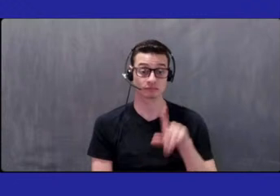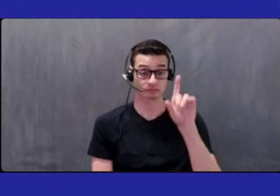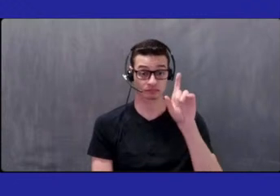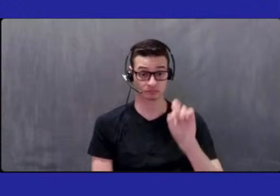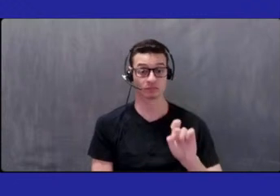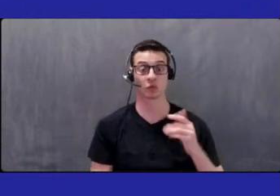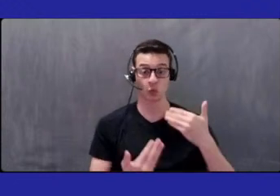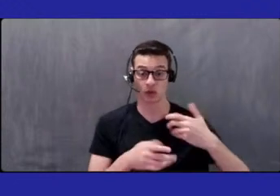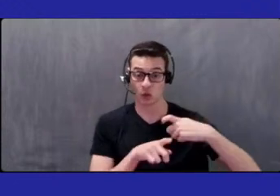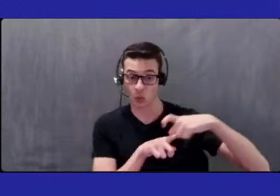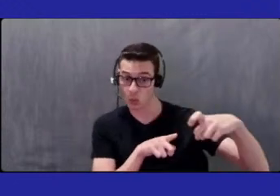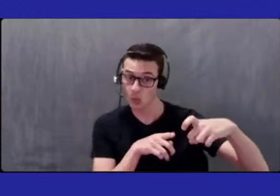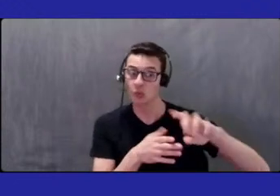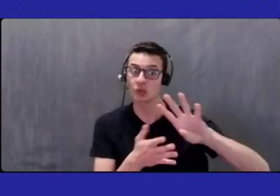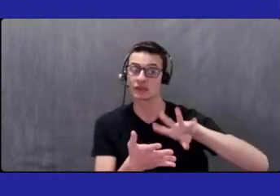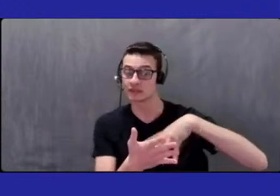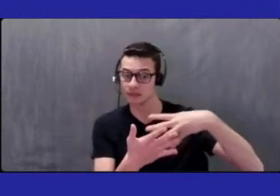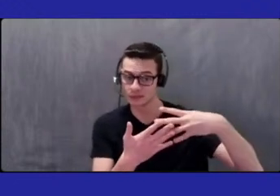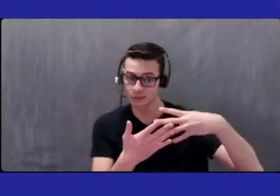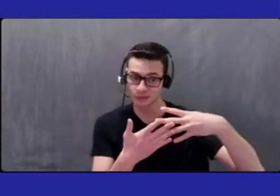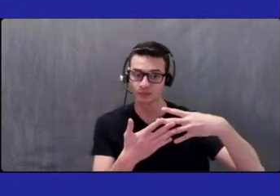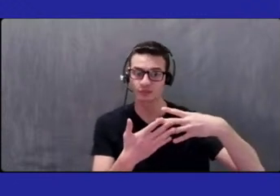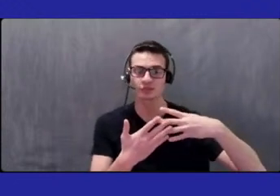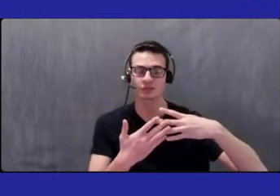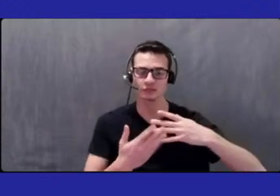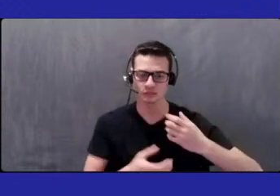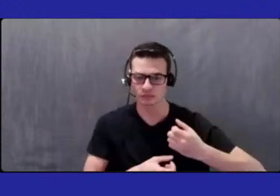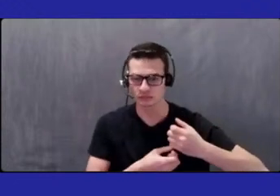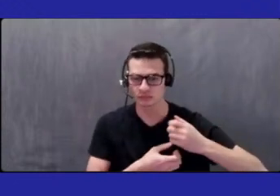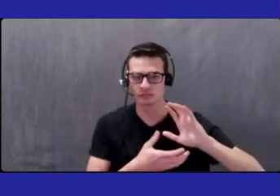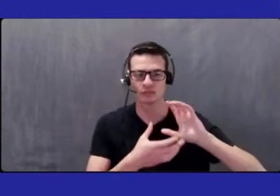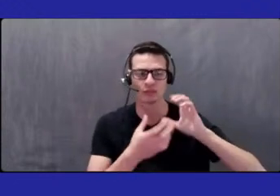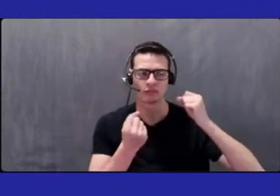annual verbal reports this evening.